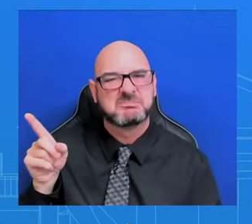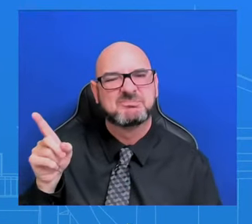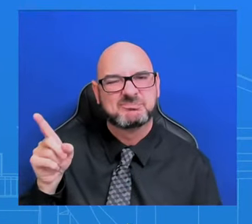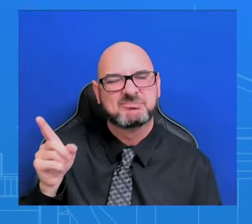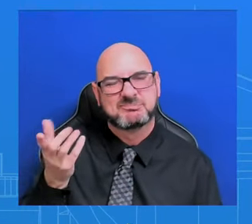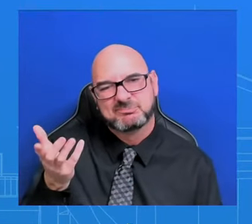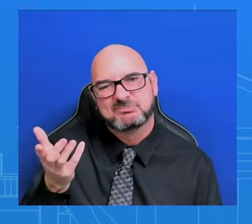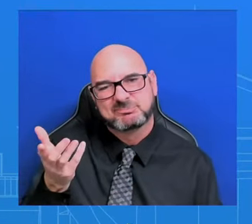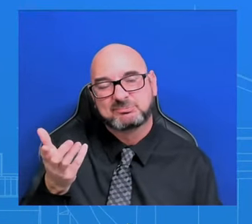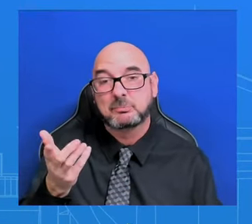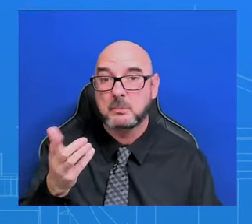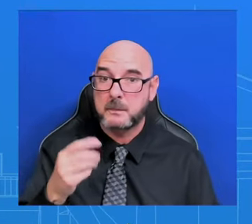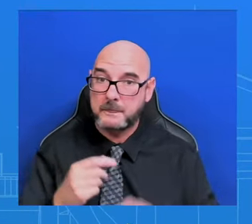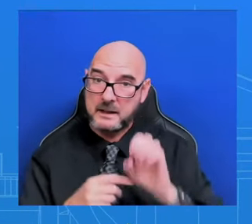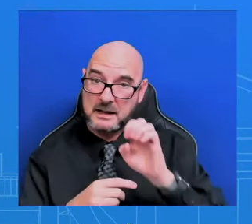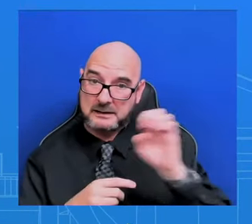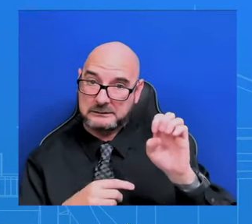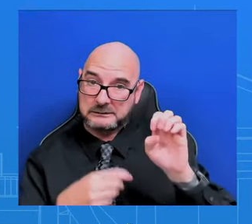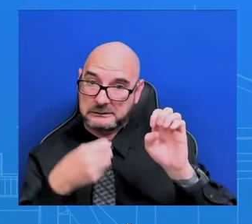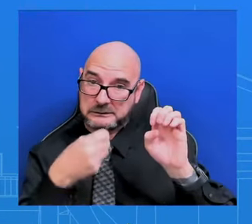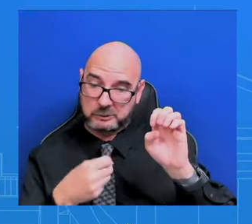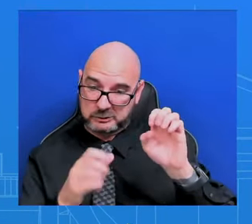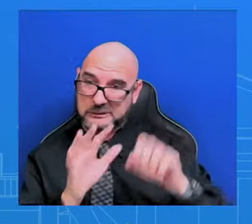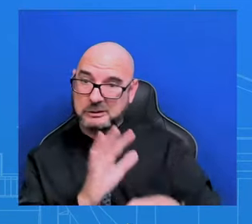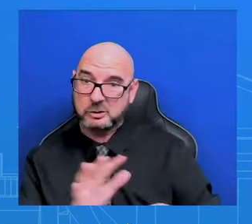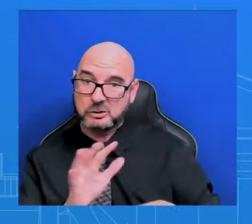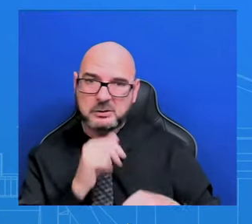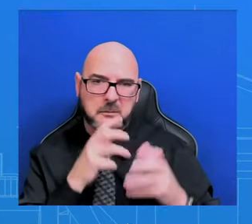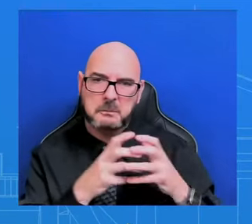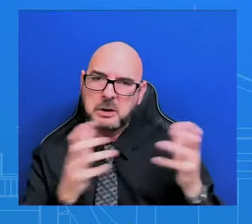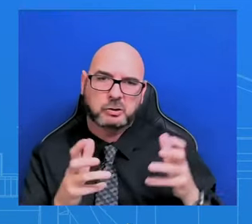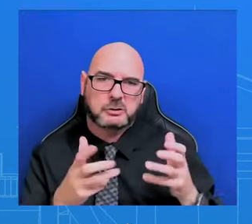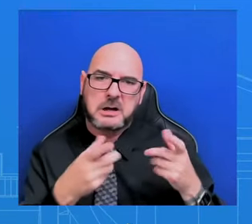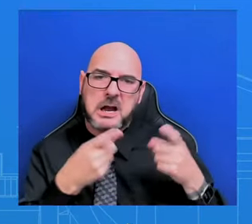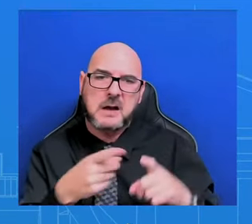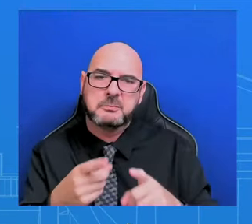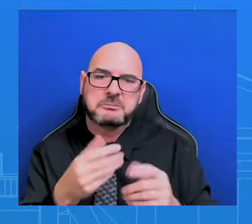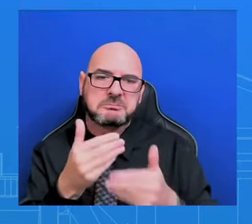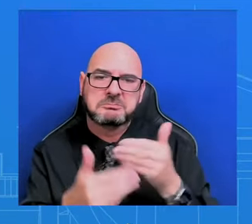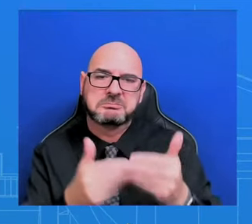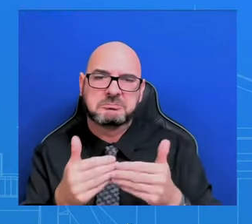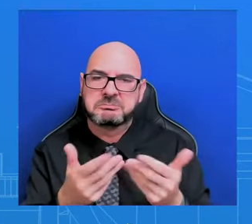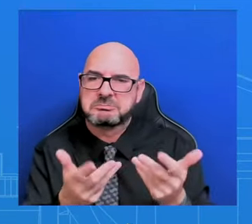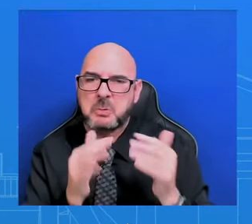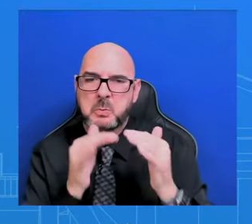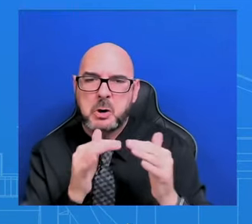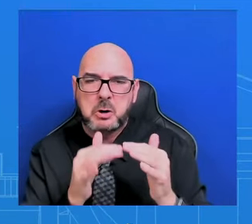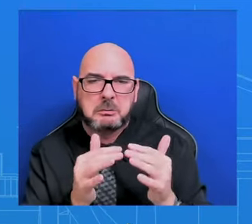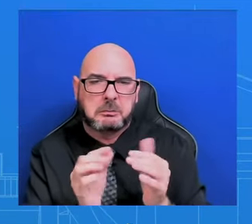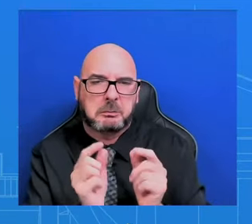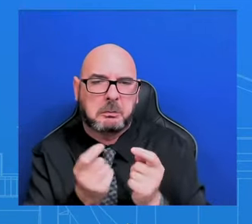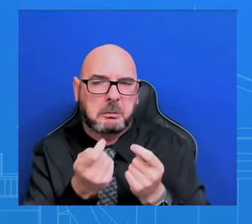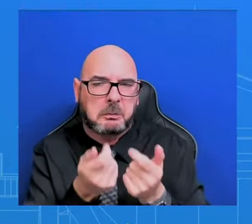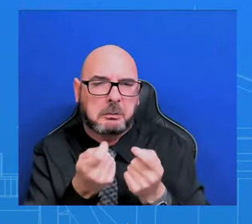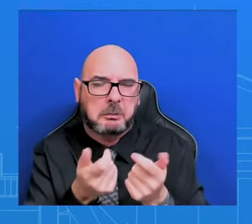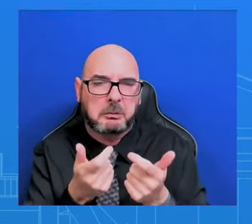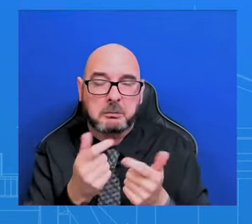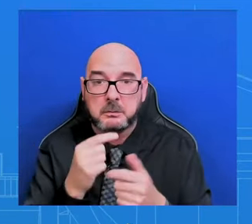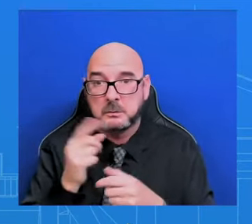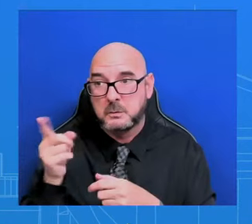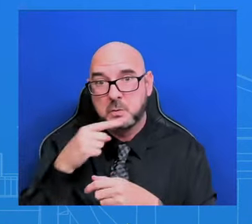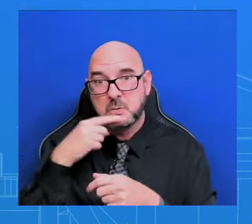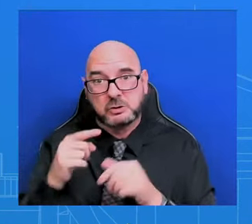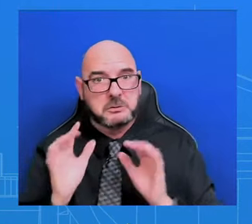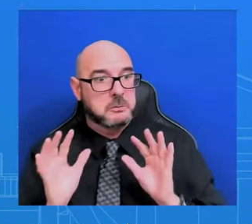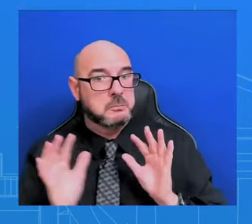neither side's really making a lot of progress, and we're not seeing any major push by the Russians to some sort of ground offensive. And I'm not ruling out that they might not